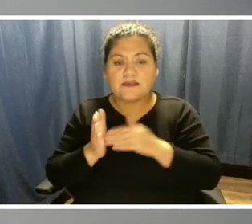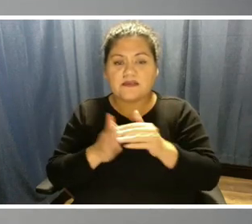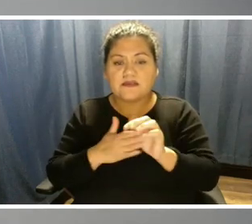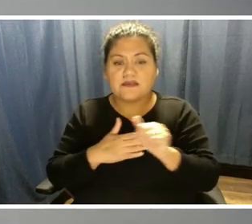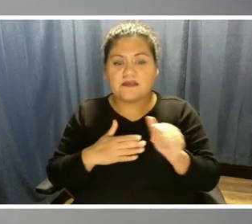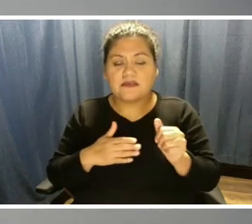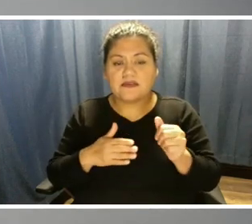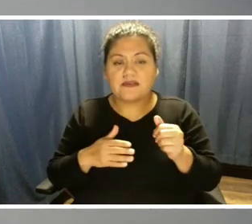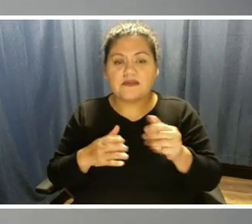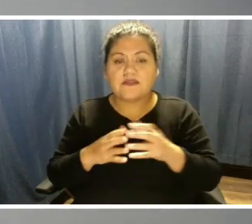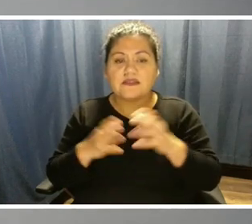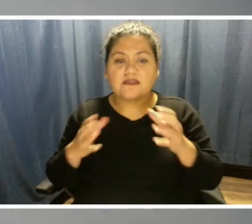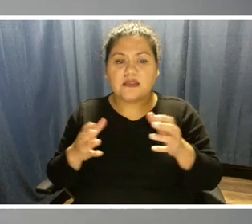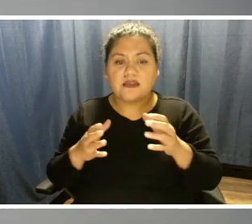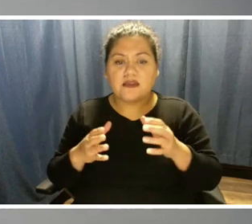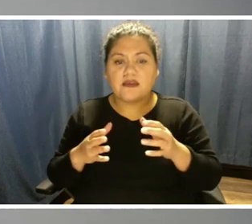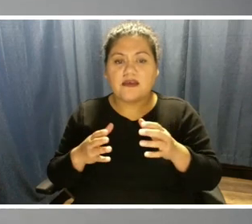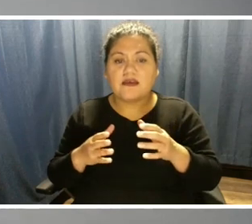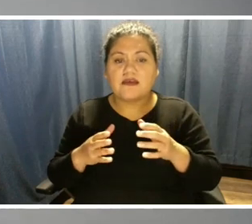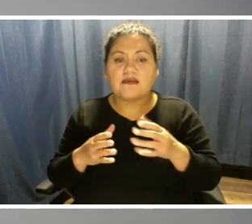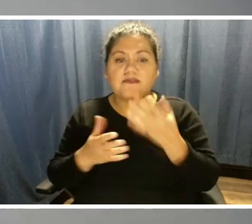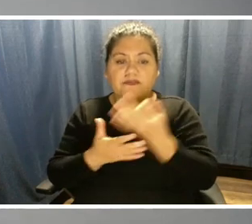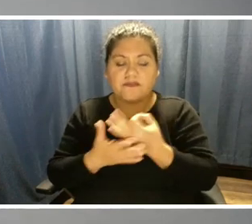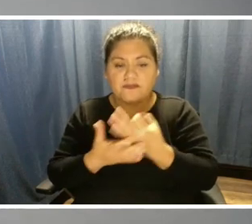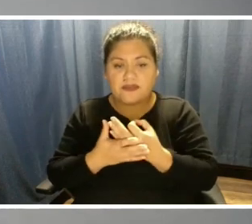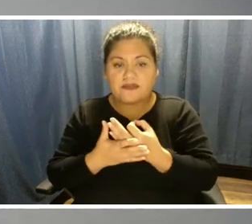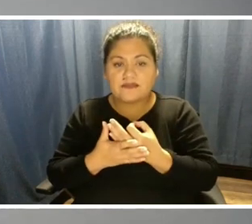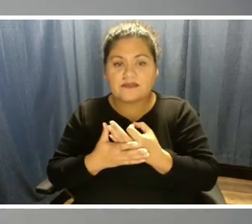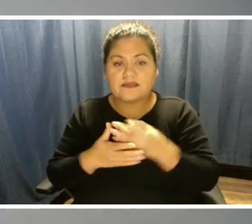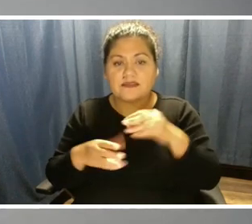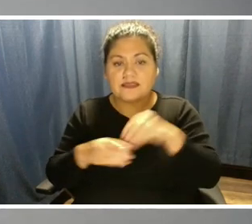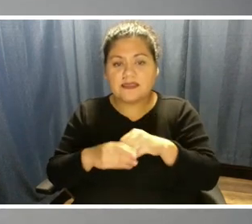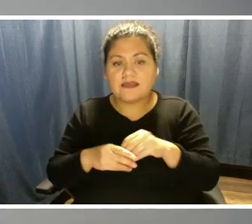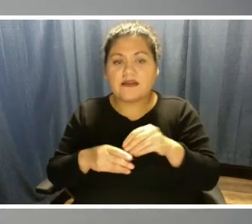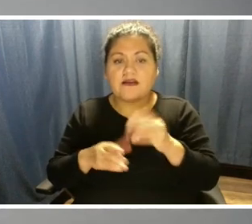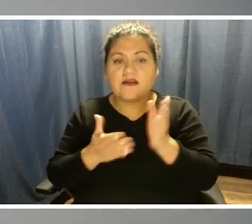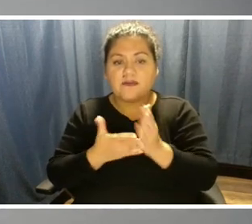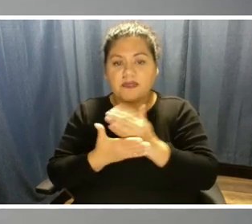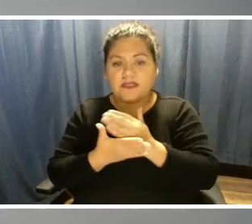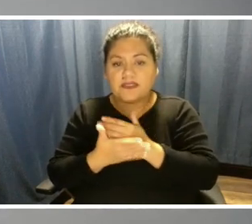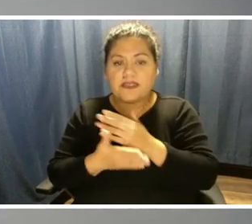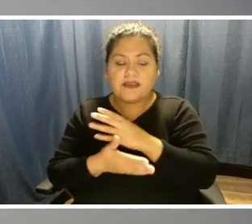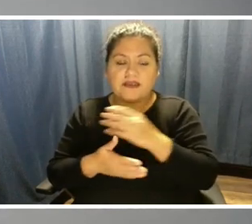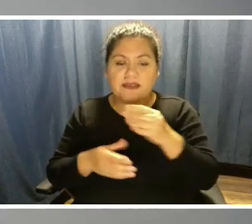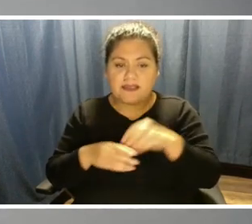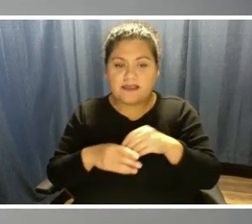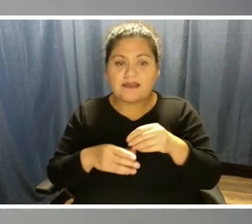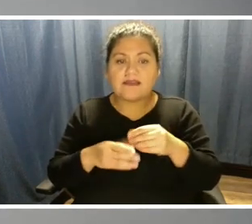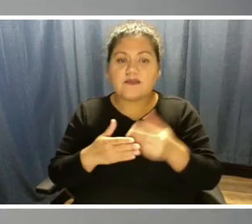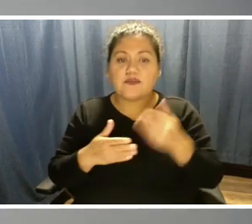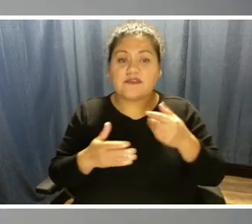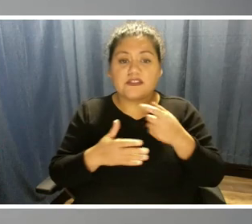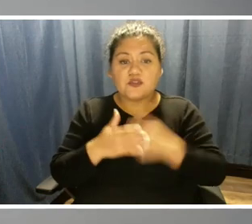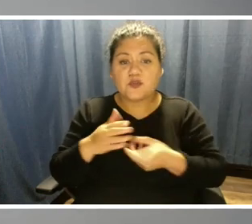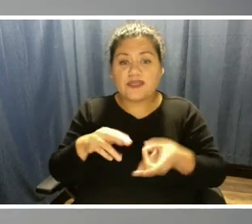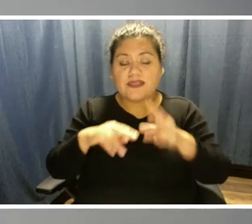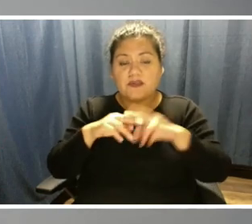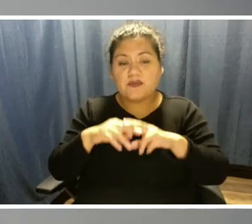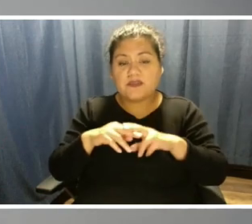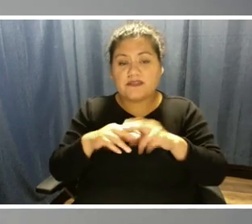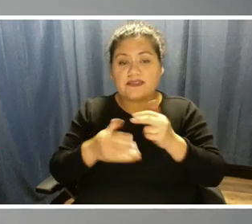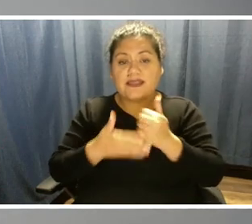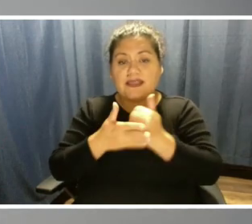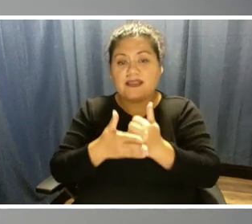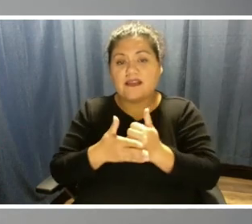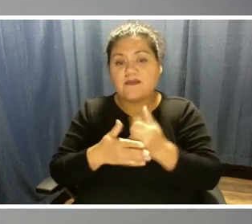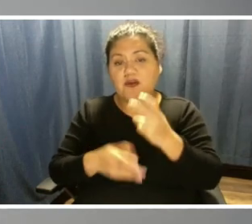actually been a significant amount of funds already kind of baked into our budget and into our rate, rate increase, our previous one, to help harden our